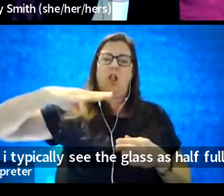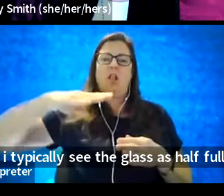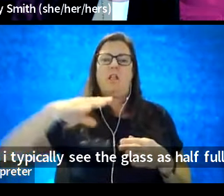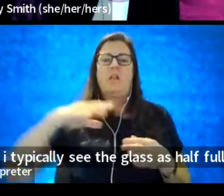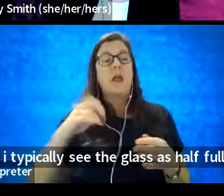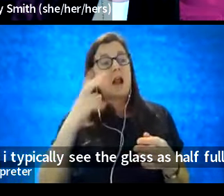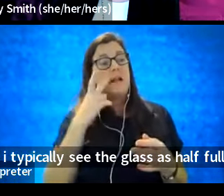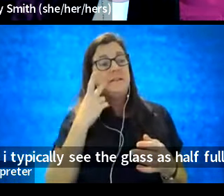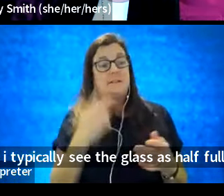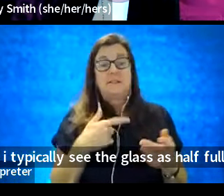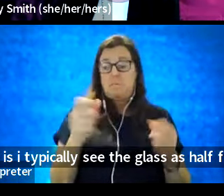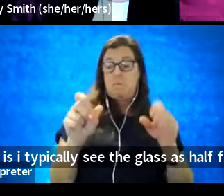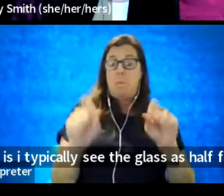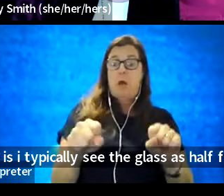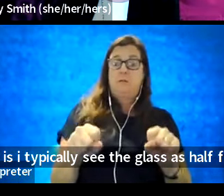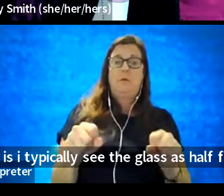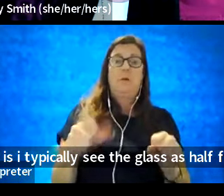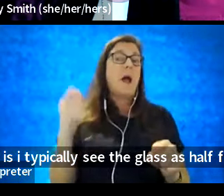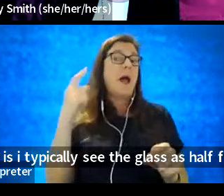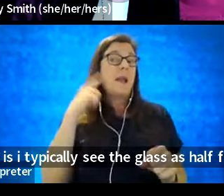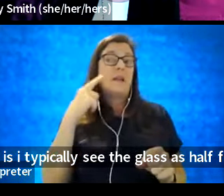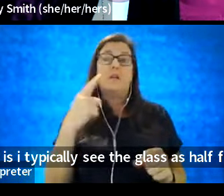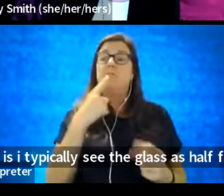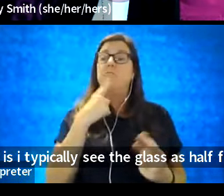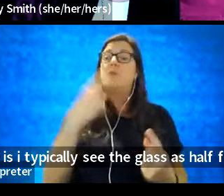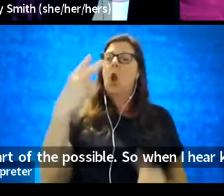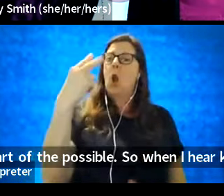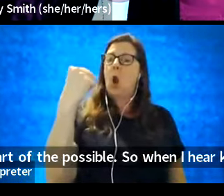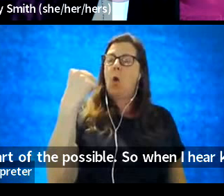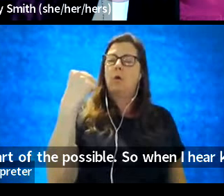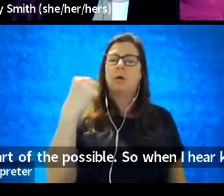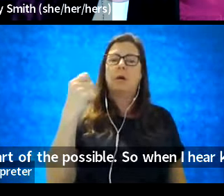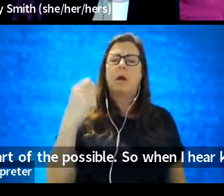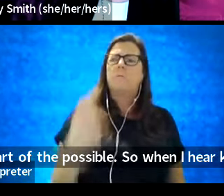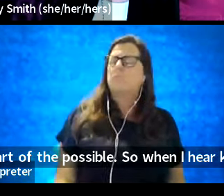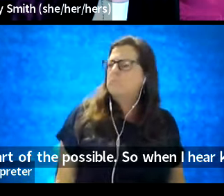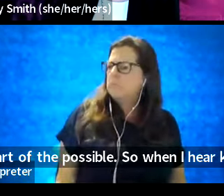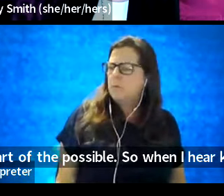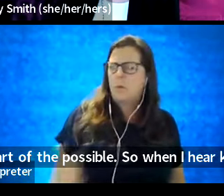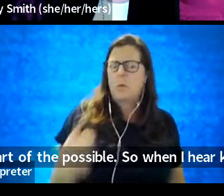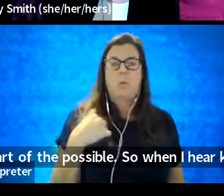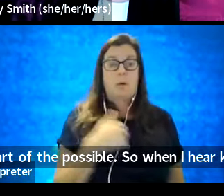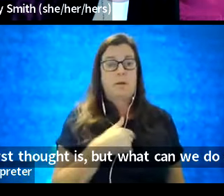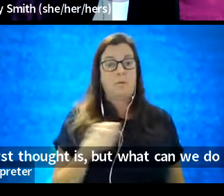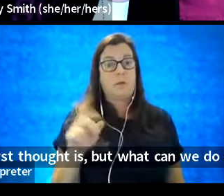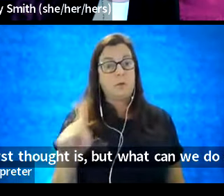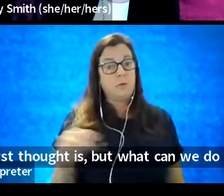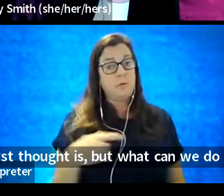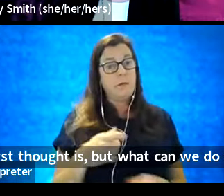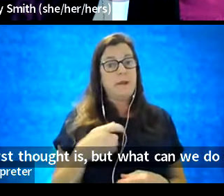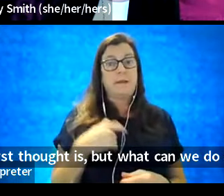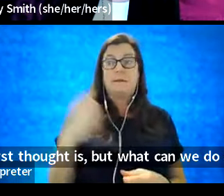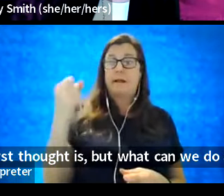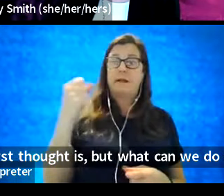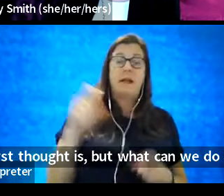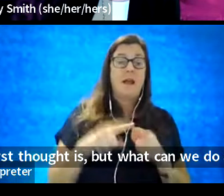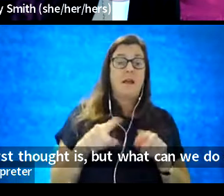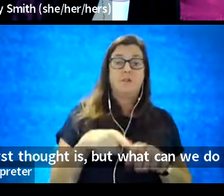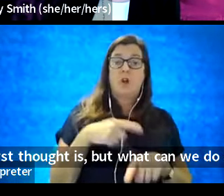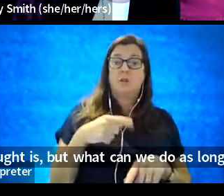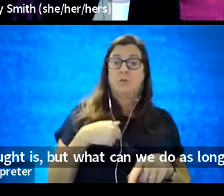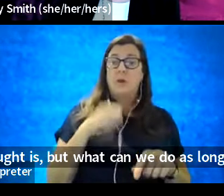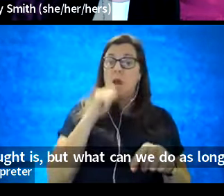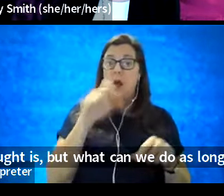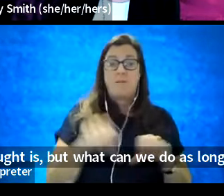possible. So, when I hear no, my first thought is, but what can we do? As long as we're not violating any laws,